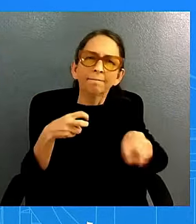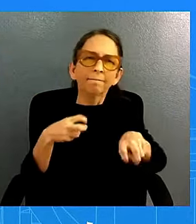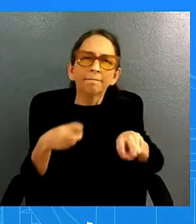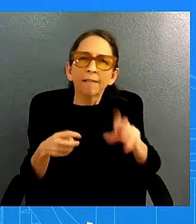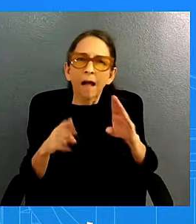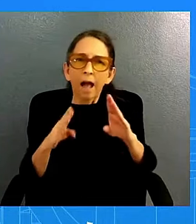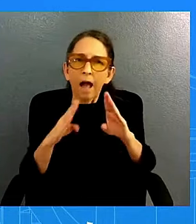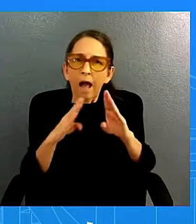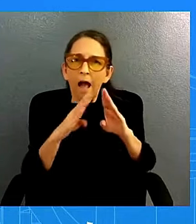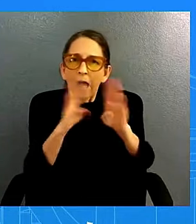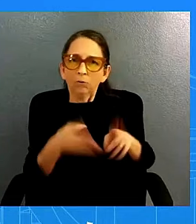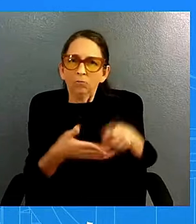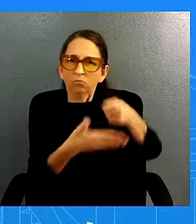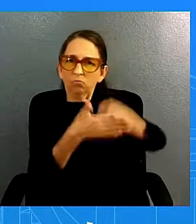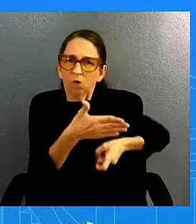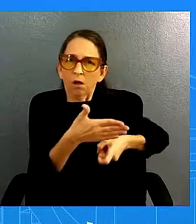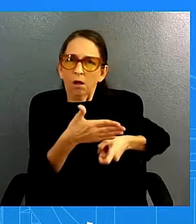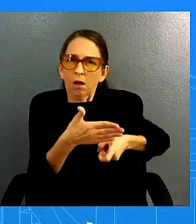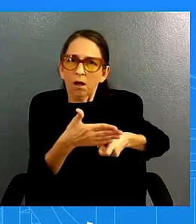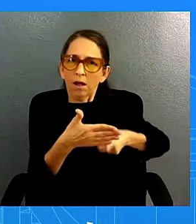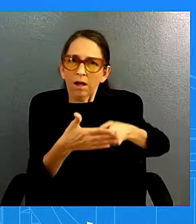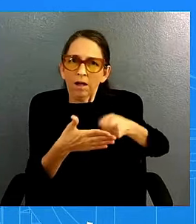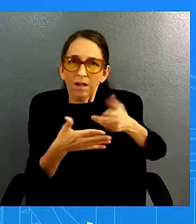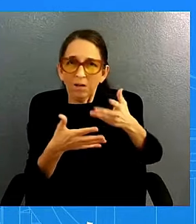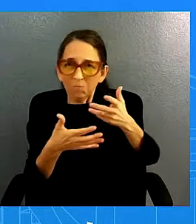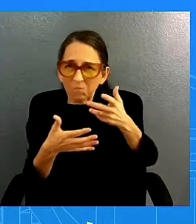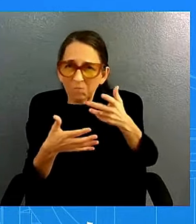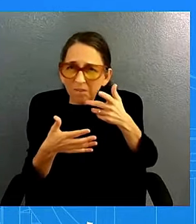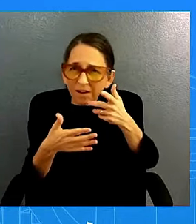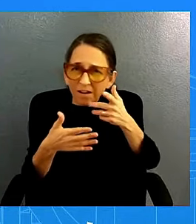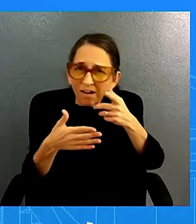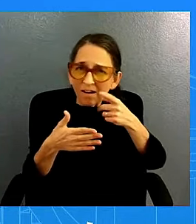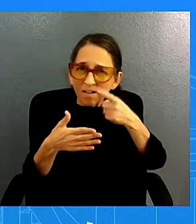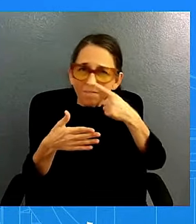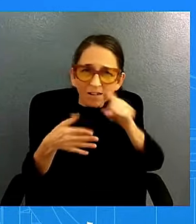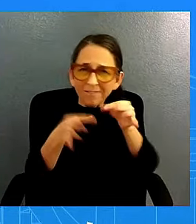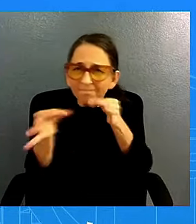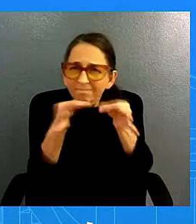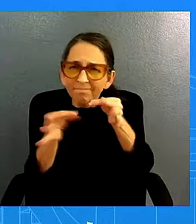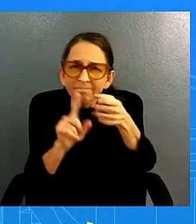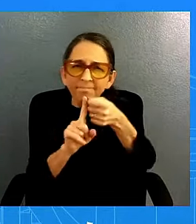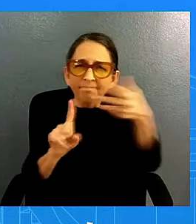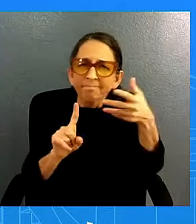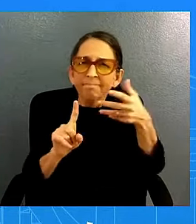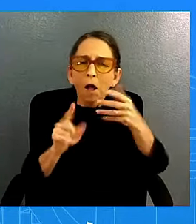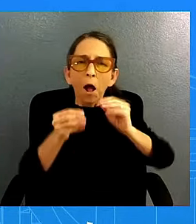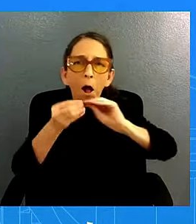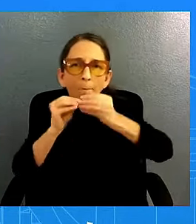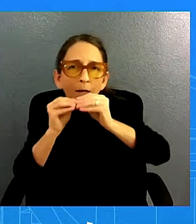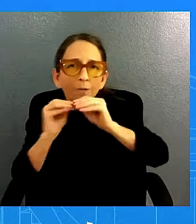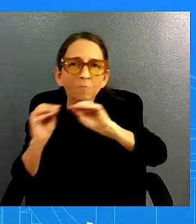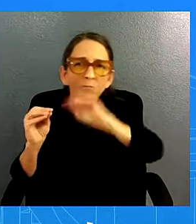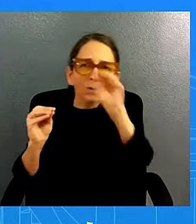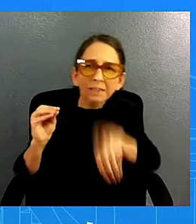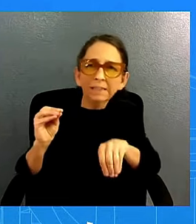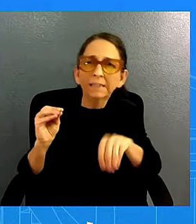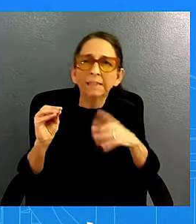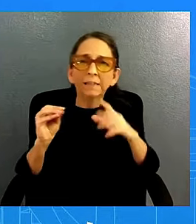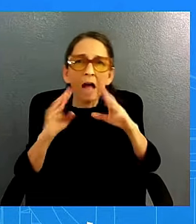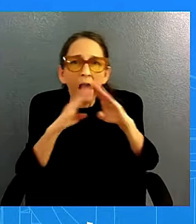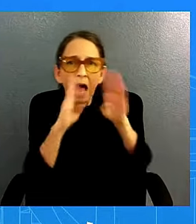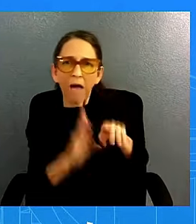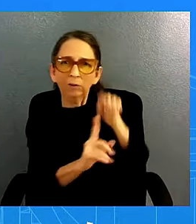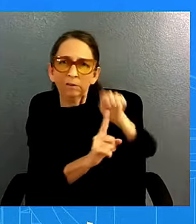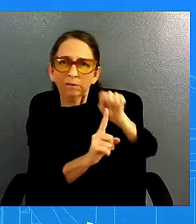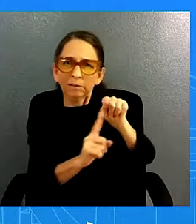walk us through do you have any kind of numbers to put on housing prices and the the the importance that they play within